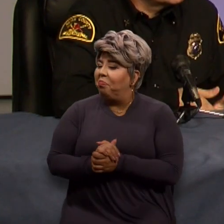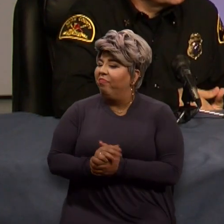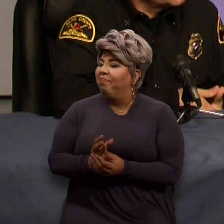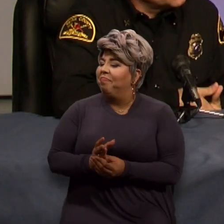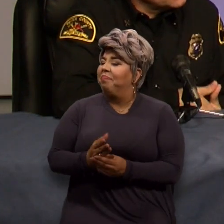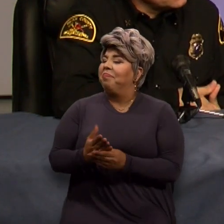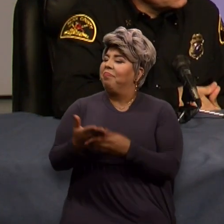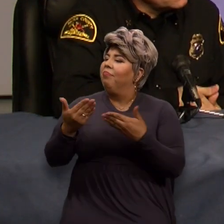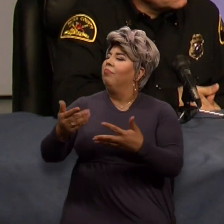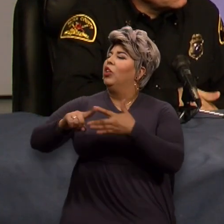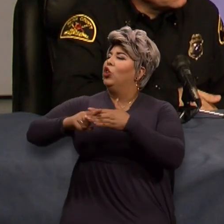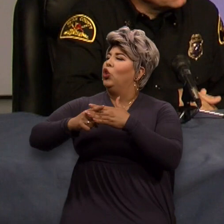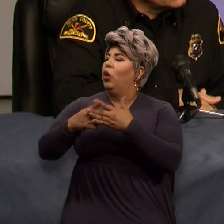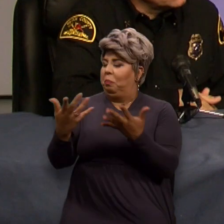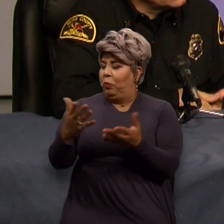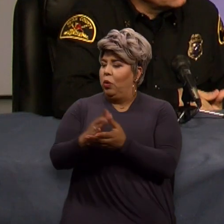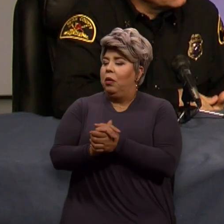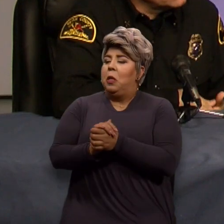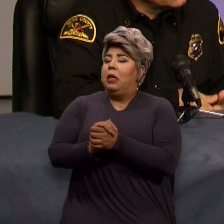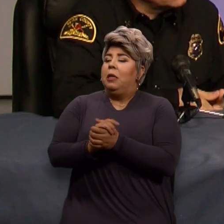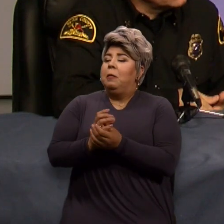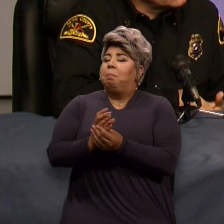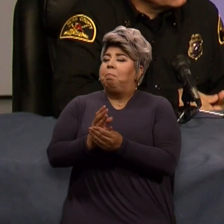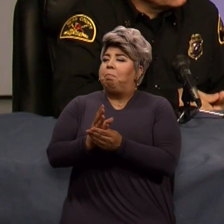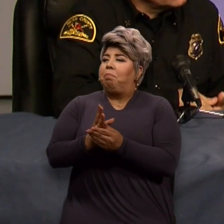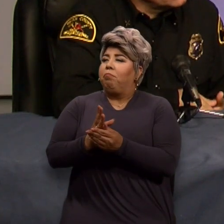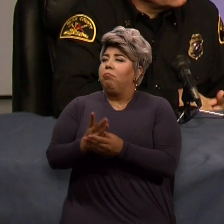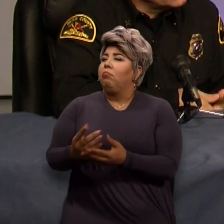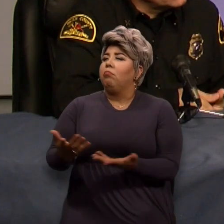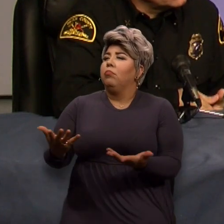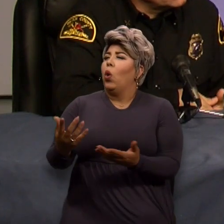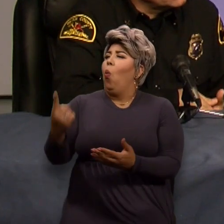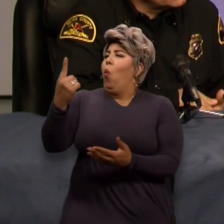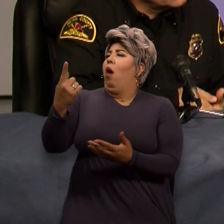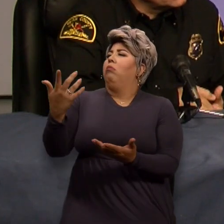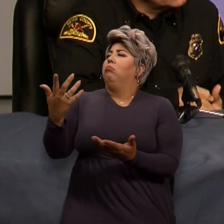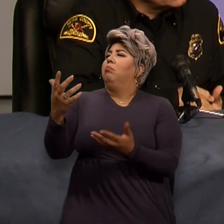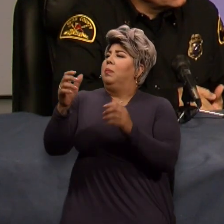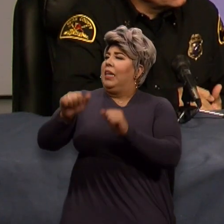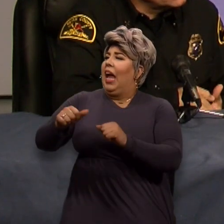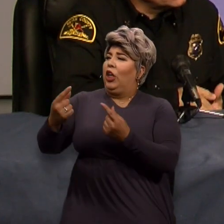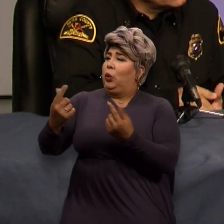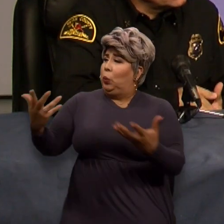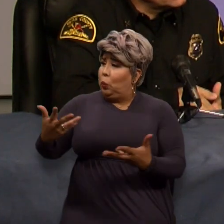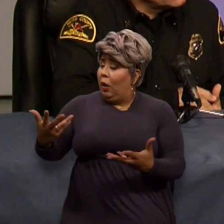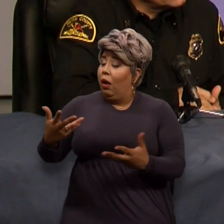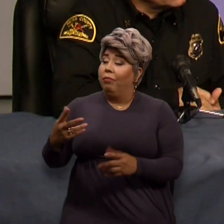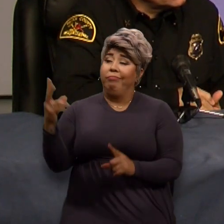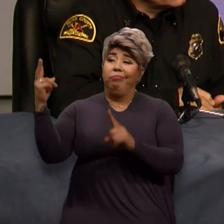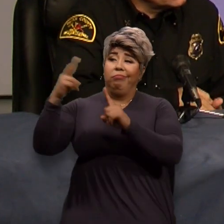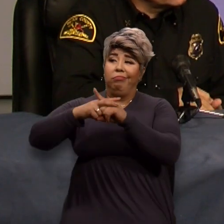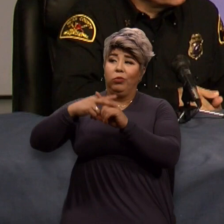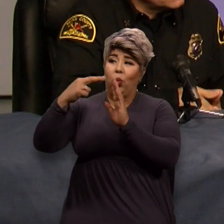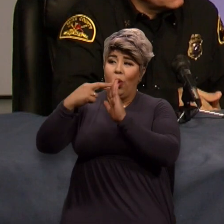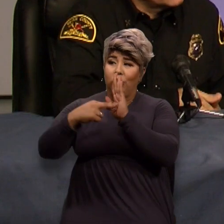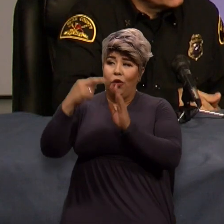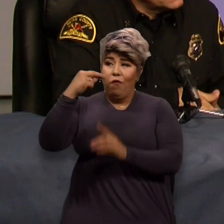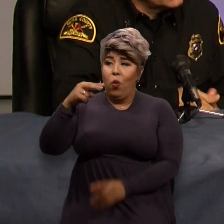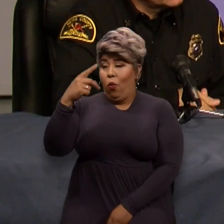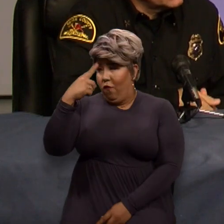talk about one of the things that you can do ahead of an emergency, and that is signing up for Smart 911.